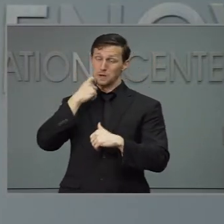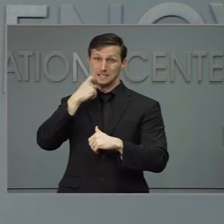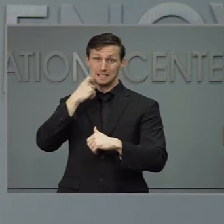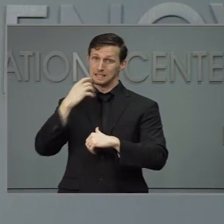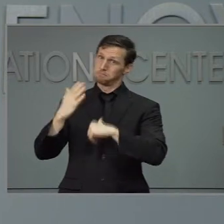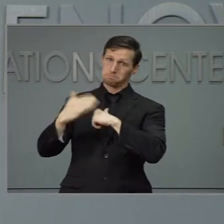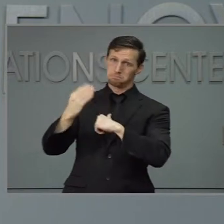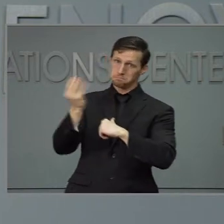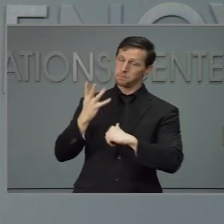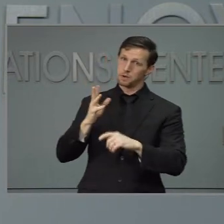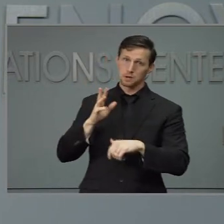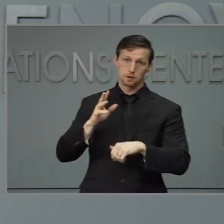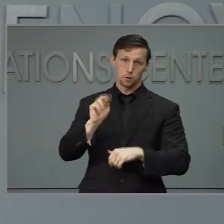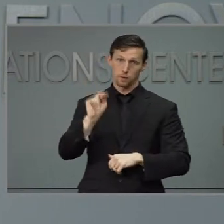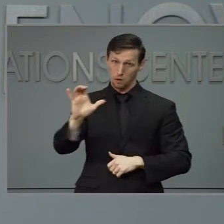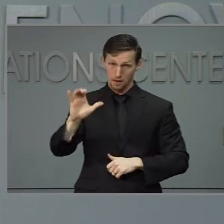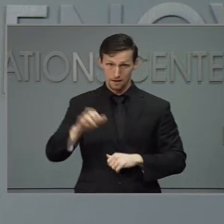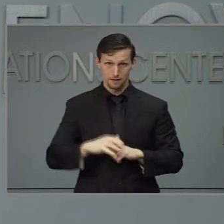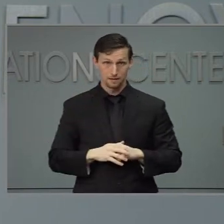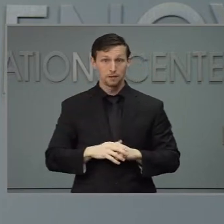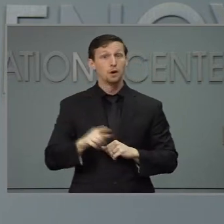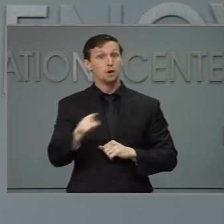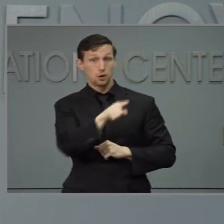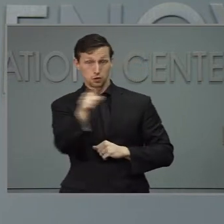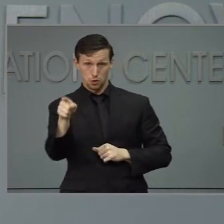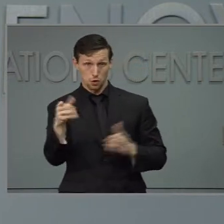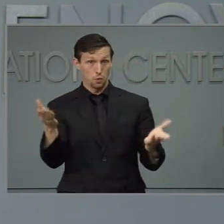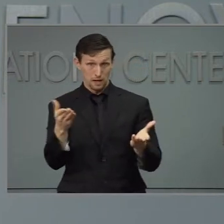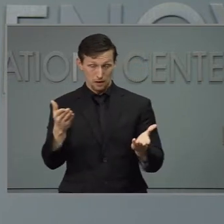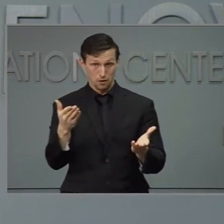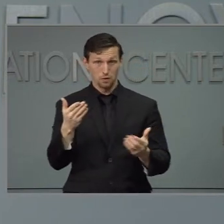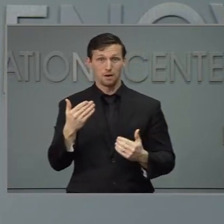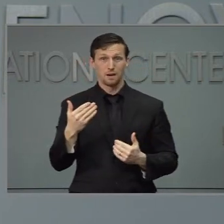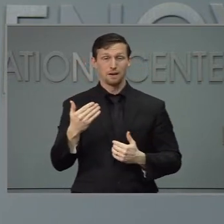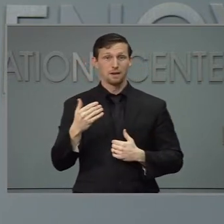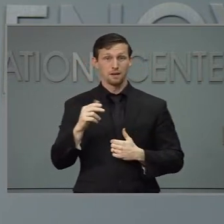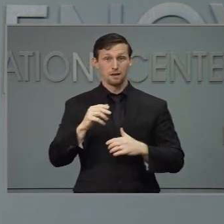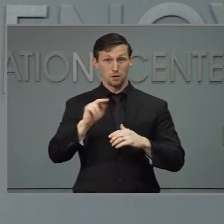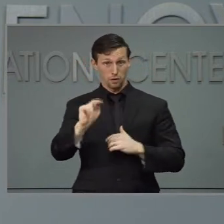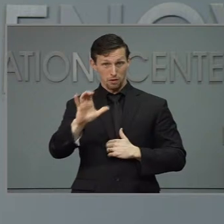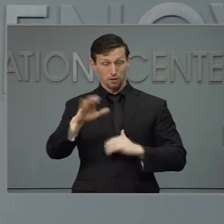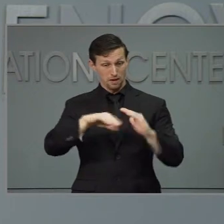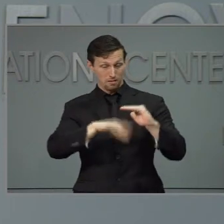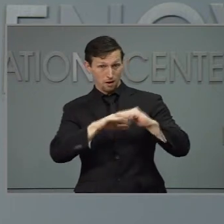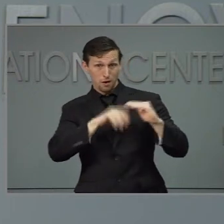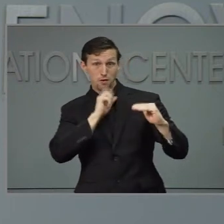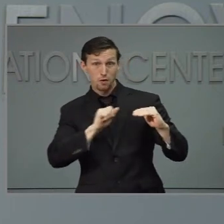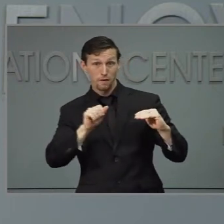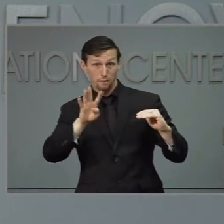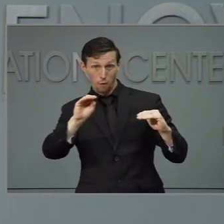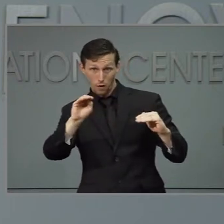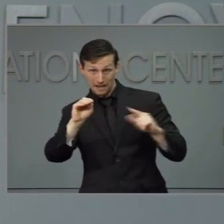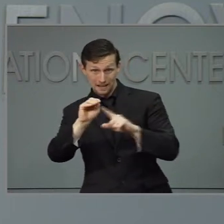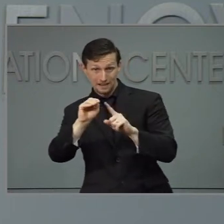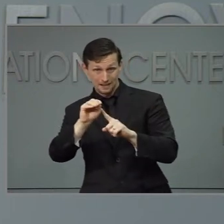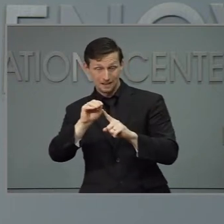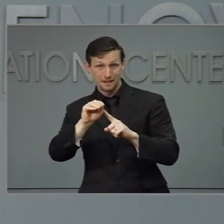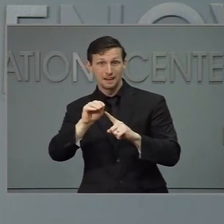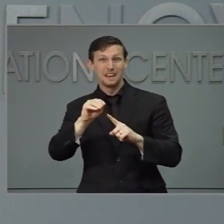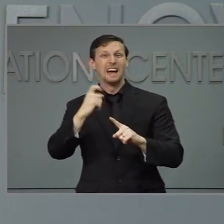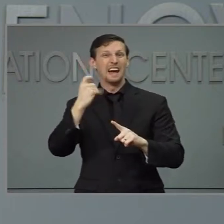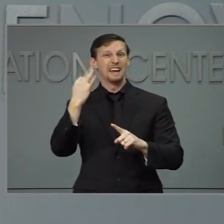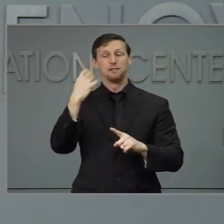If you are under the age of 40 and you gathered beyond your immediate household, you need to assume you became